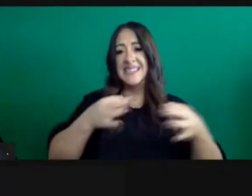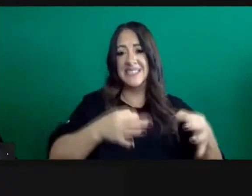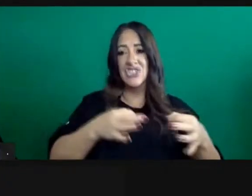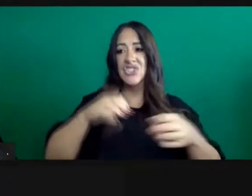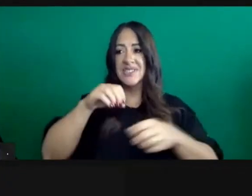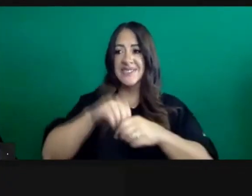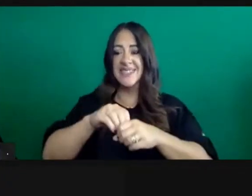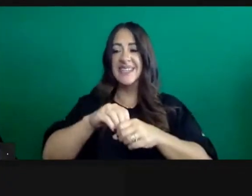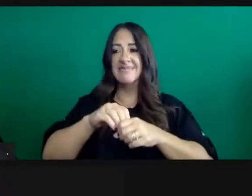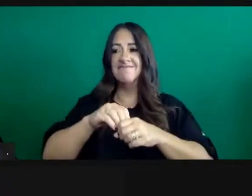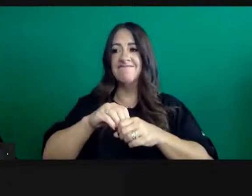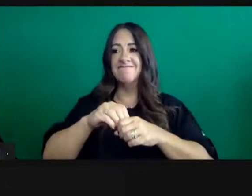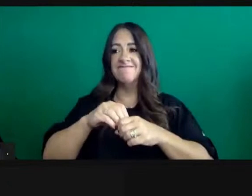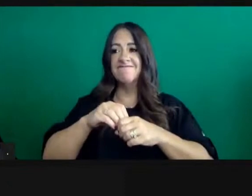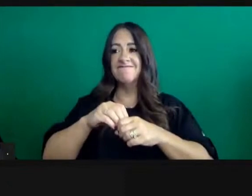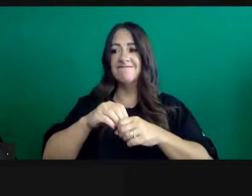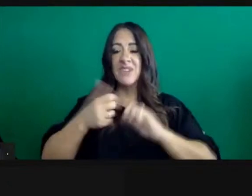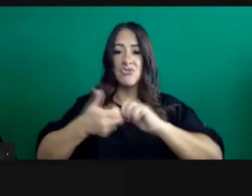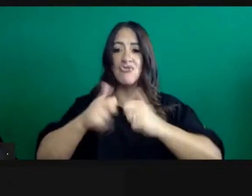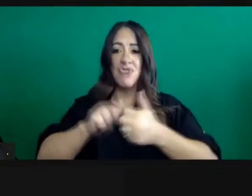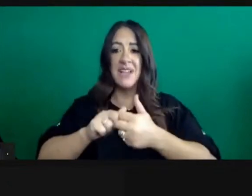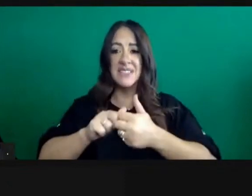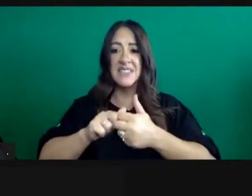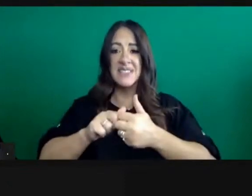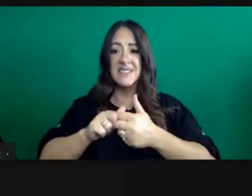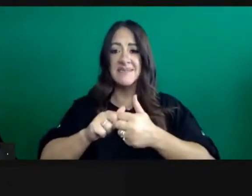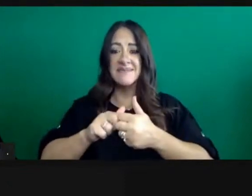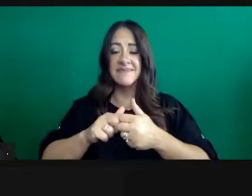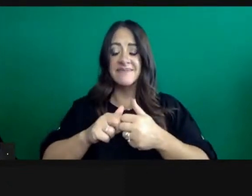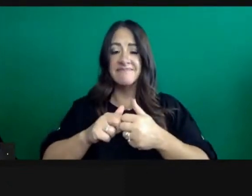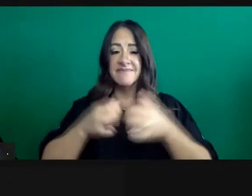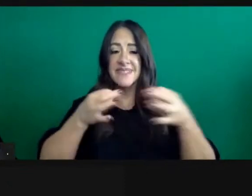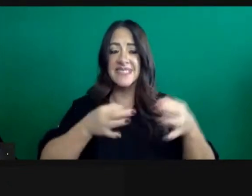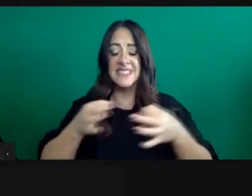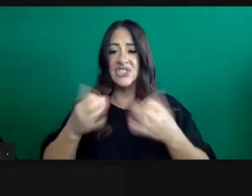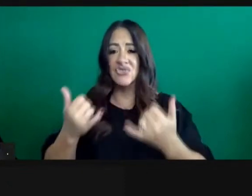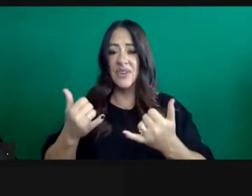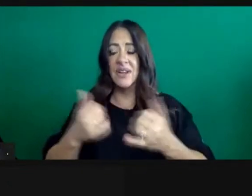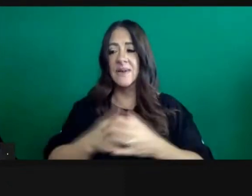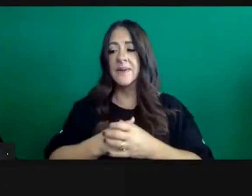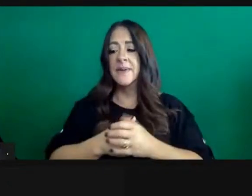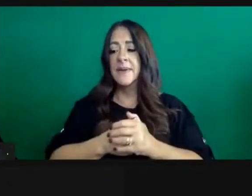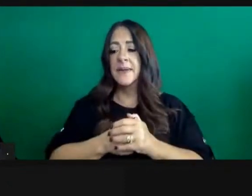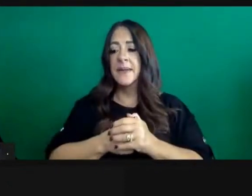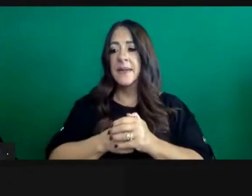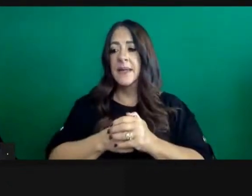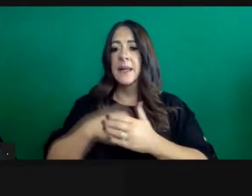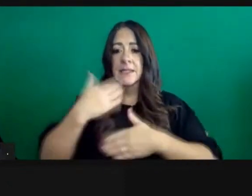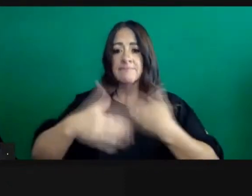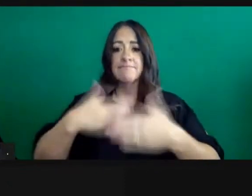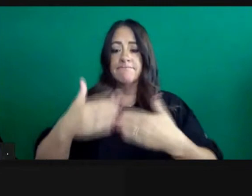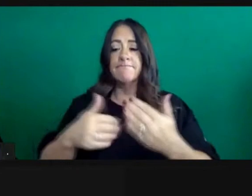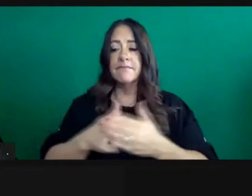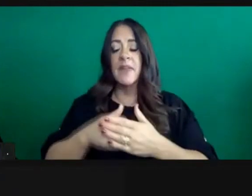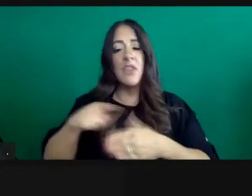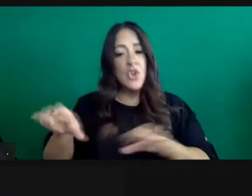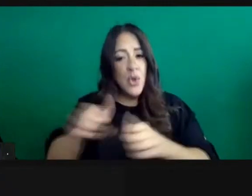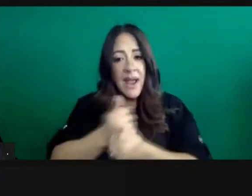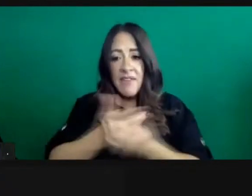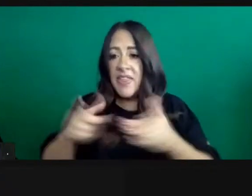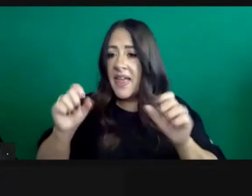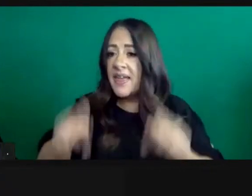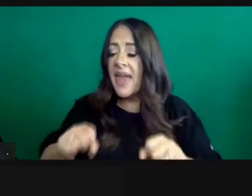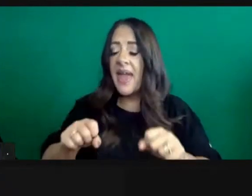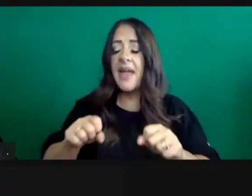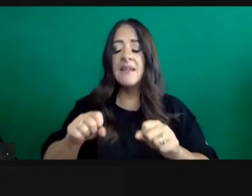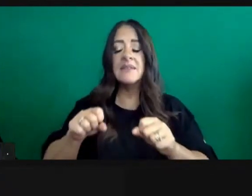hopefully with strong leadership teams under levels of preparedness and moving forward to do all they can to